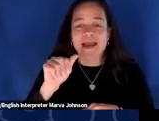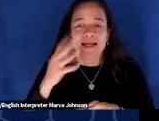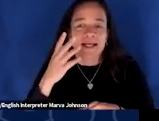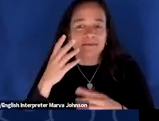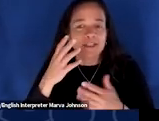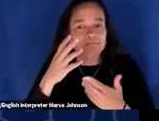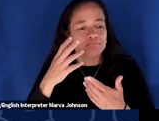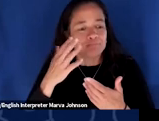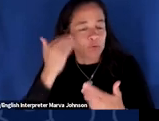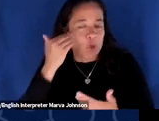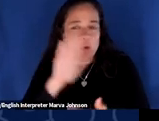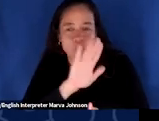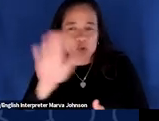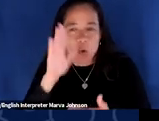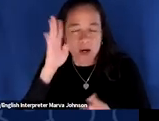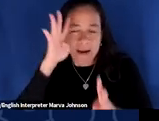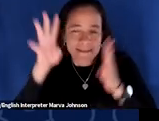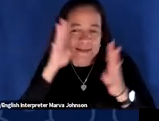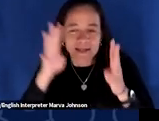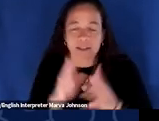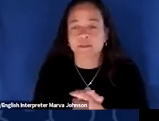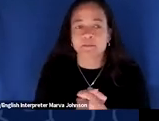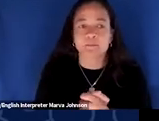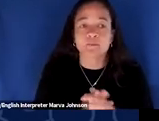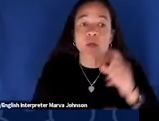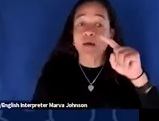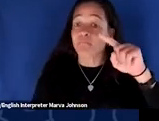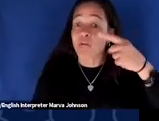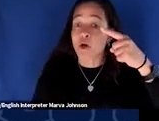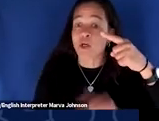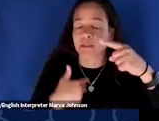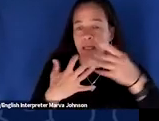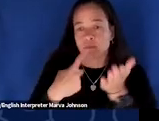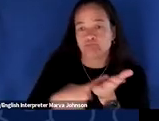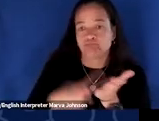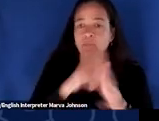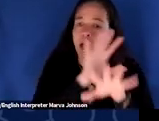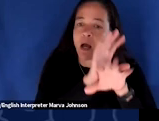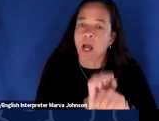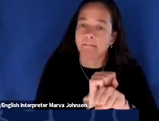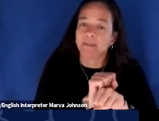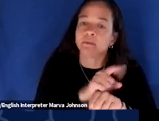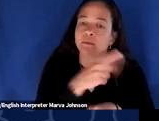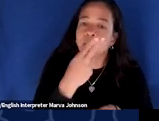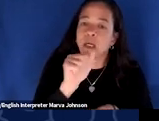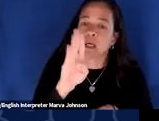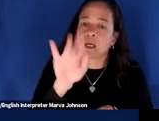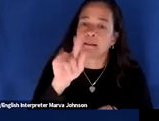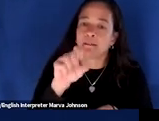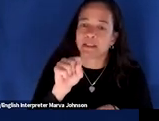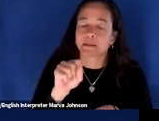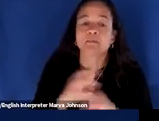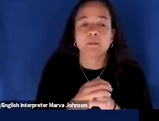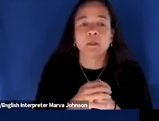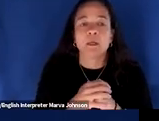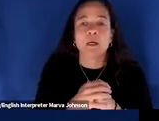let's talk about the first one now the first idea i want to share as you can see here it's about habits it has to do with habits but it